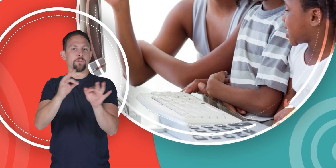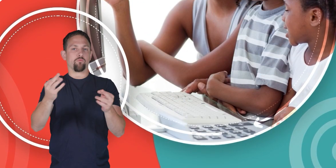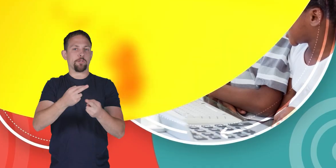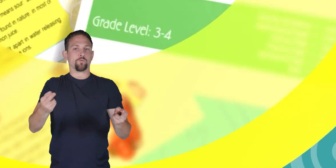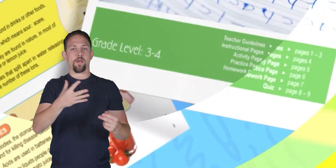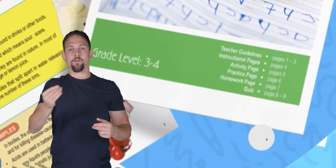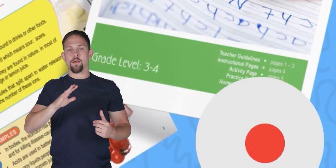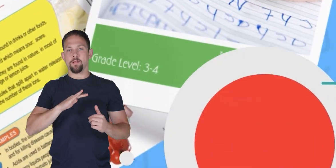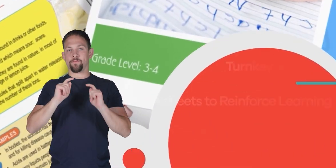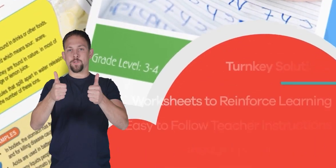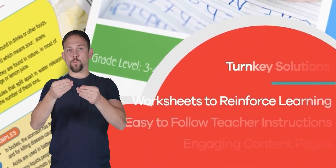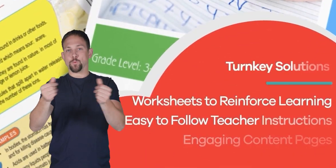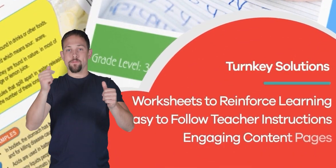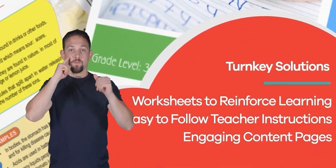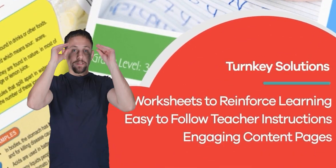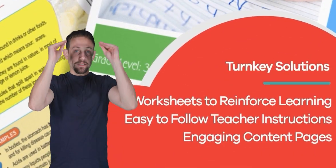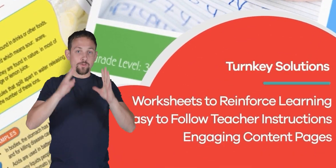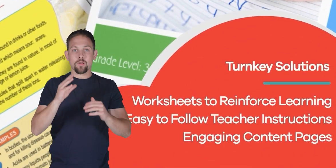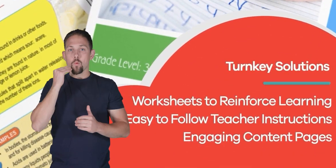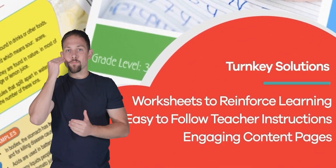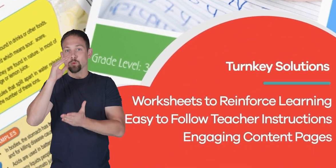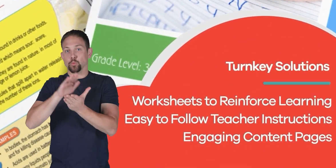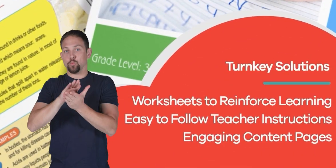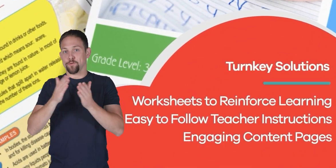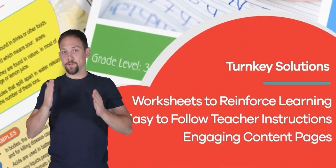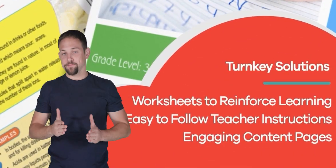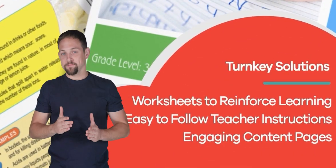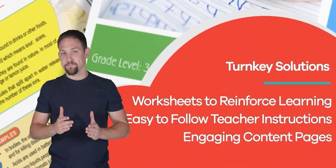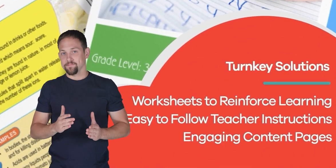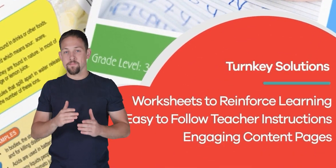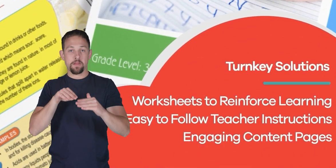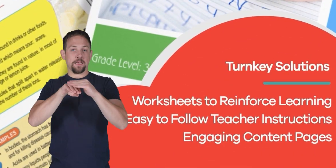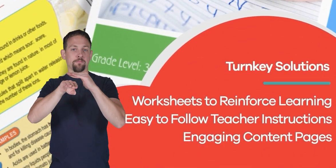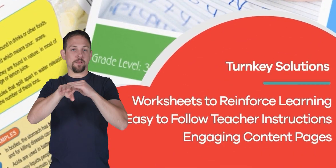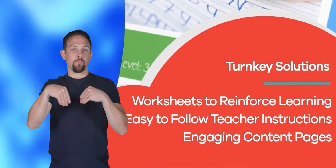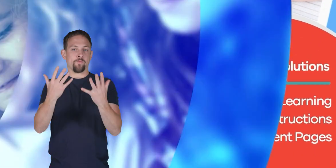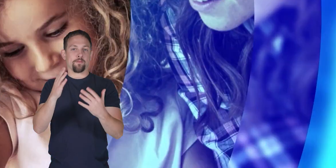free resources and turnkey solutions for teachers and homeschoolers